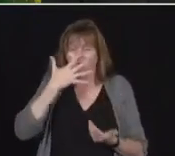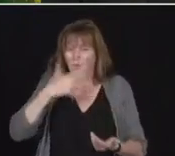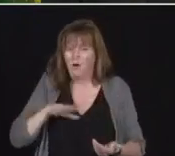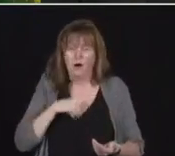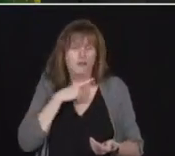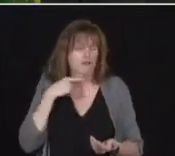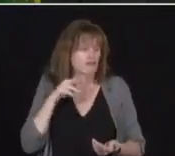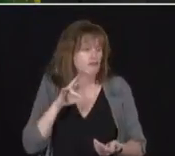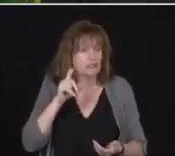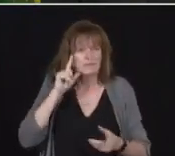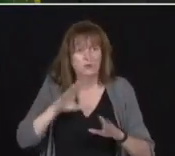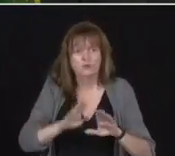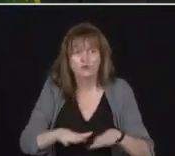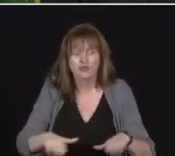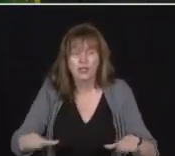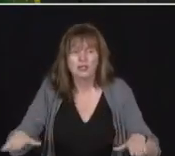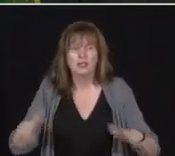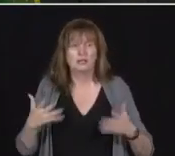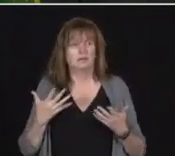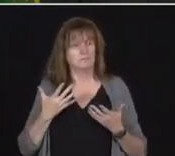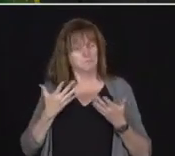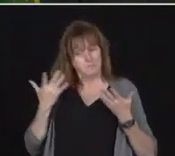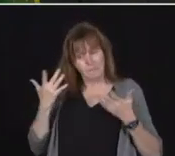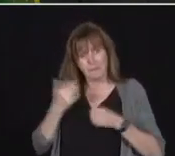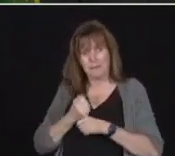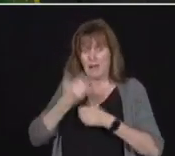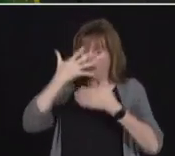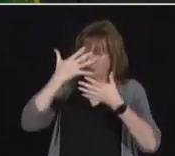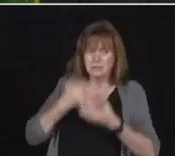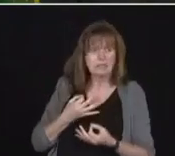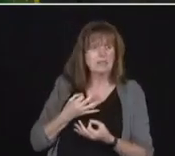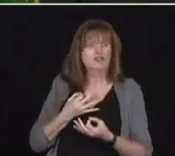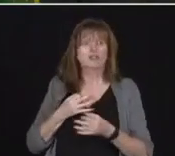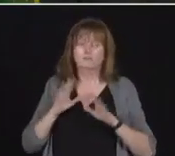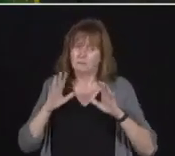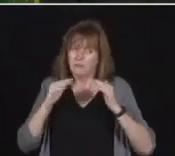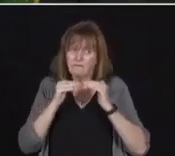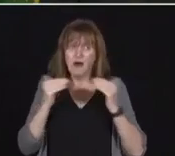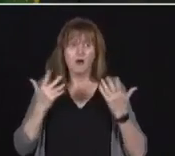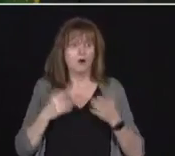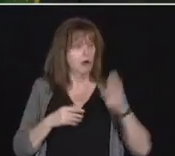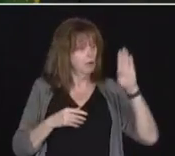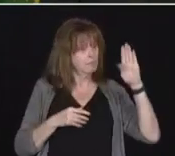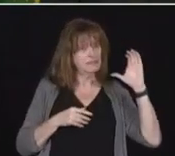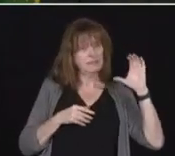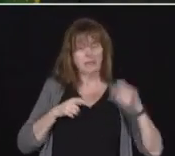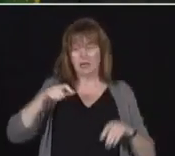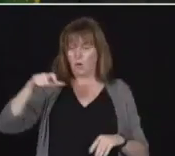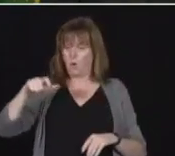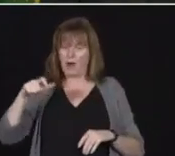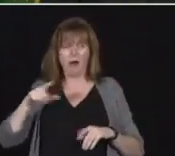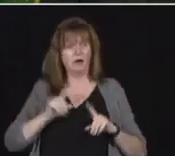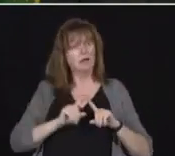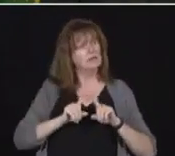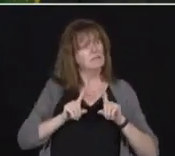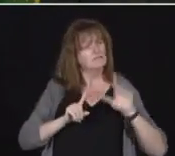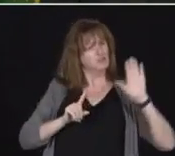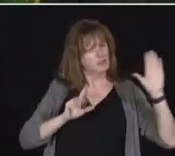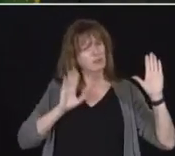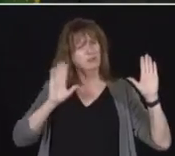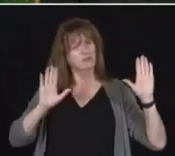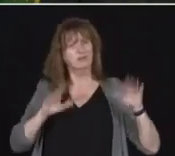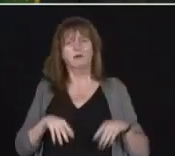jurisdictions, who made that decision. to be fair, British Columbia and the Quebec, have very different models, very different times that COVID hit their provinces.